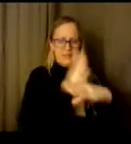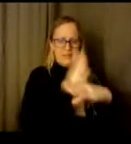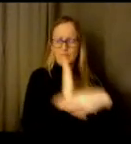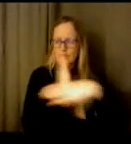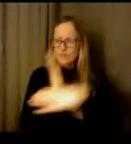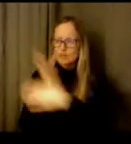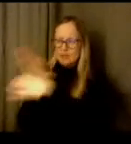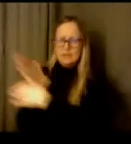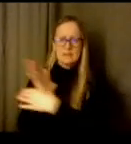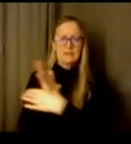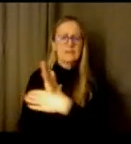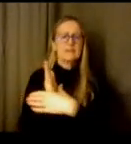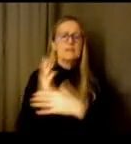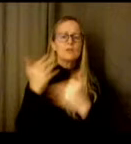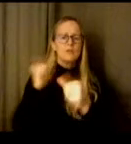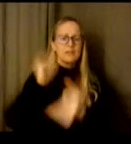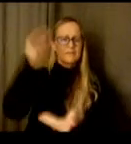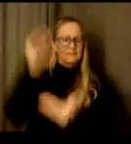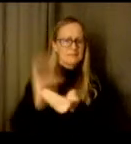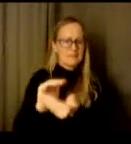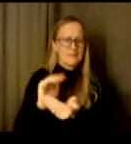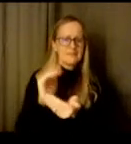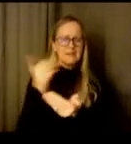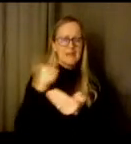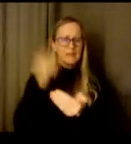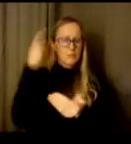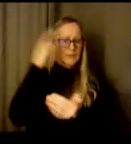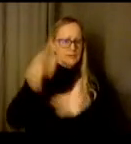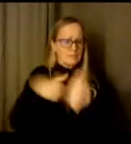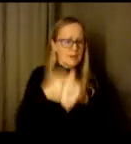mitigate any factors that are impacting our community.